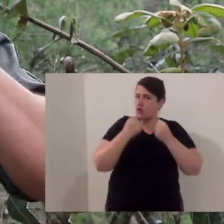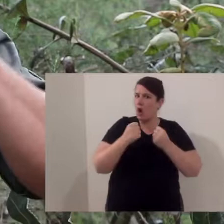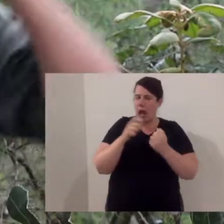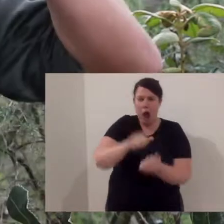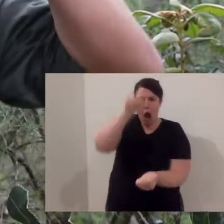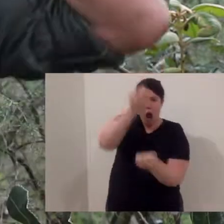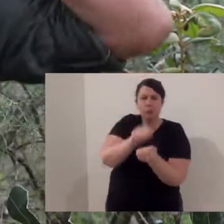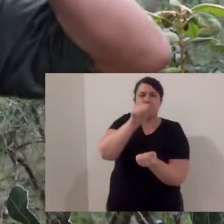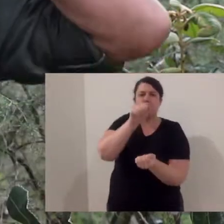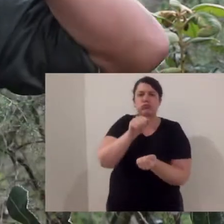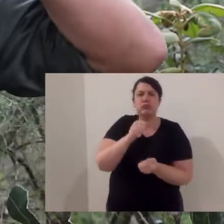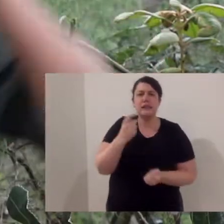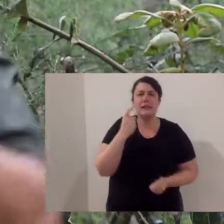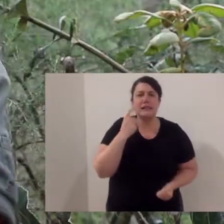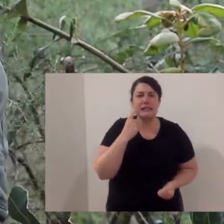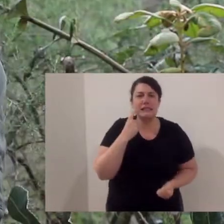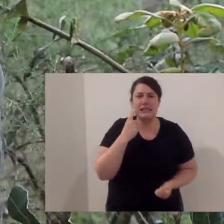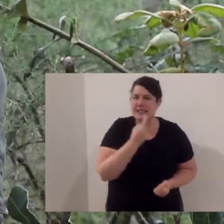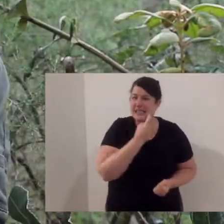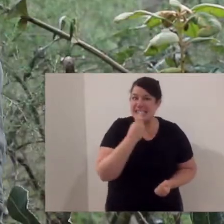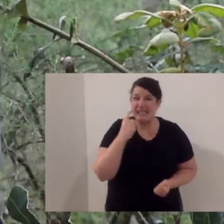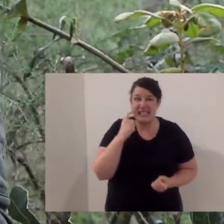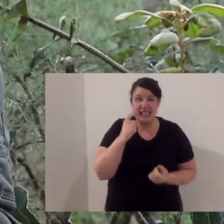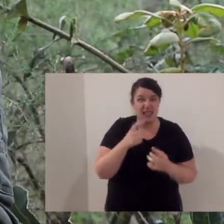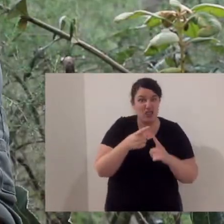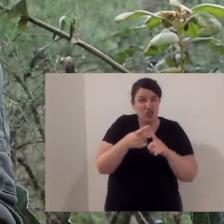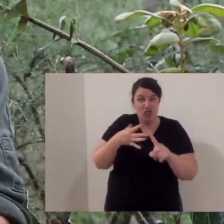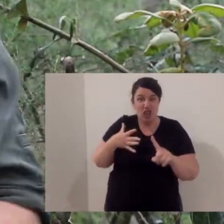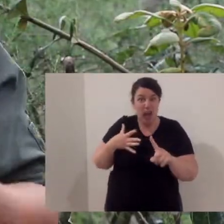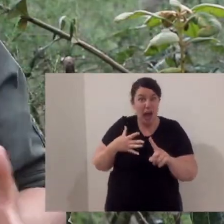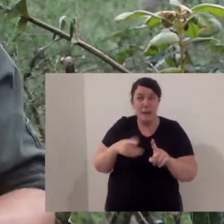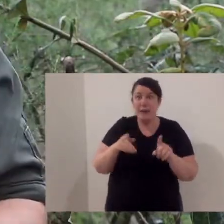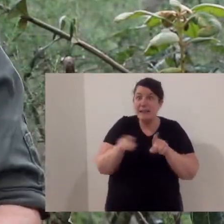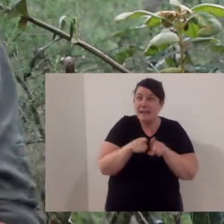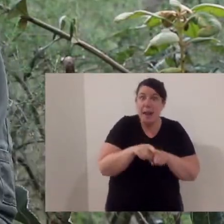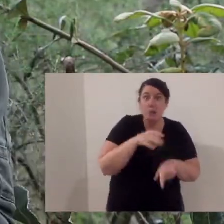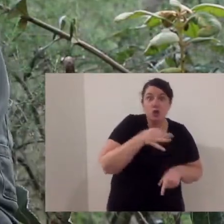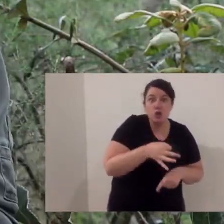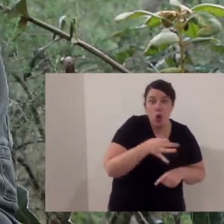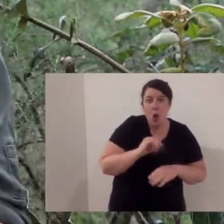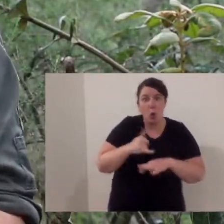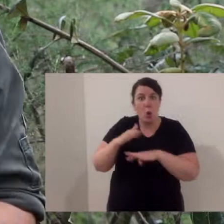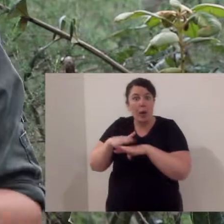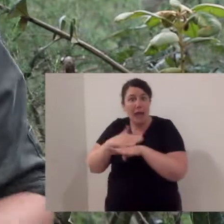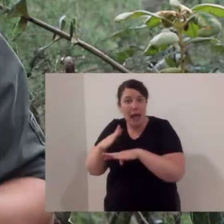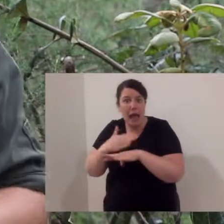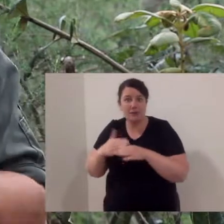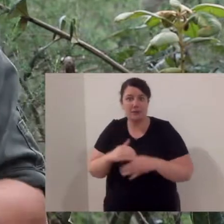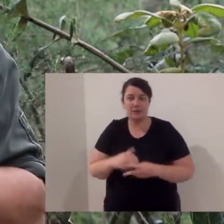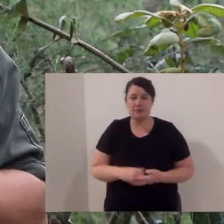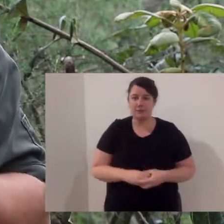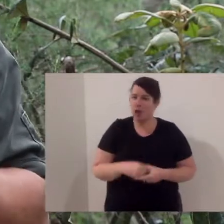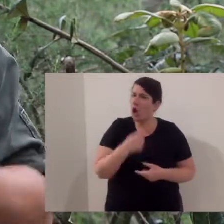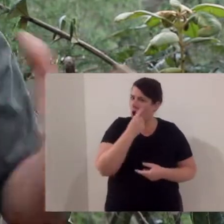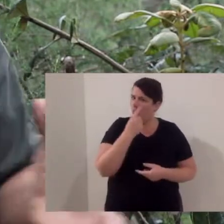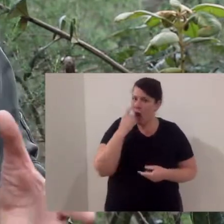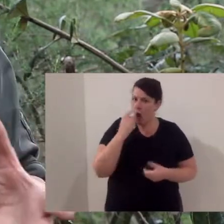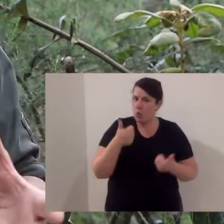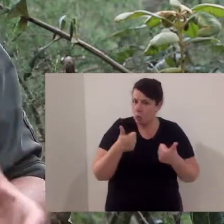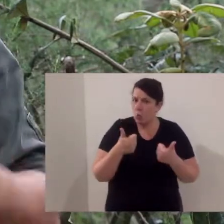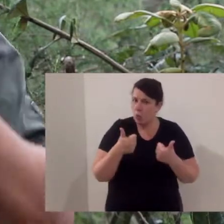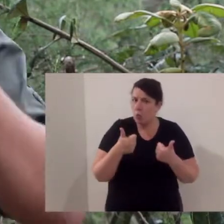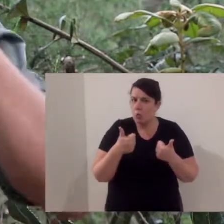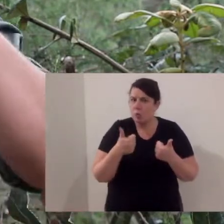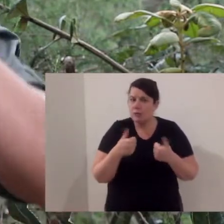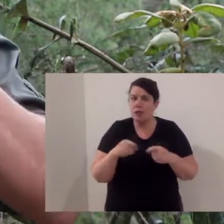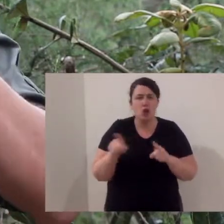the lower jaw, and you can see the muscle up on the head. And that helps with its bite pressure. Now, its teeth are quite sharp, and not that different to a dog or a cat.